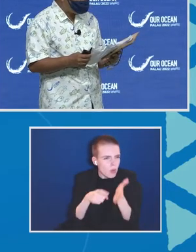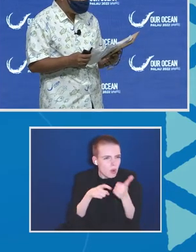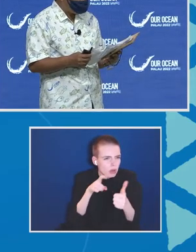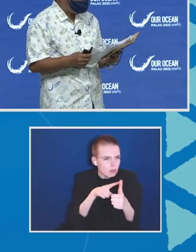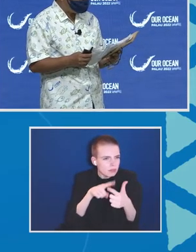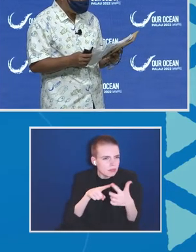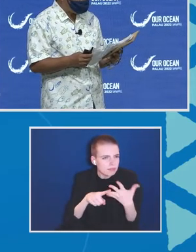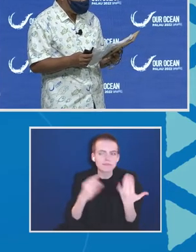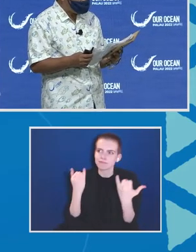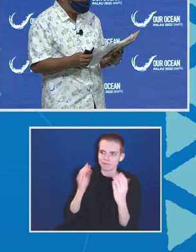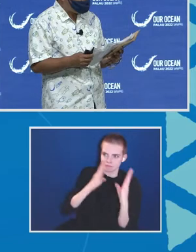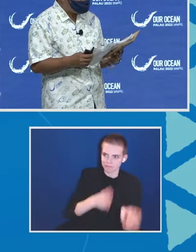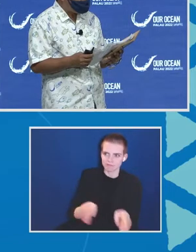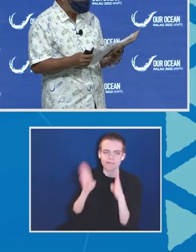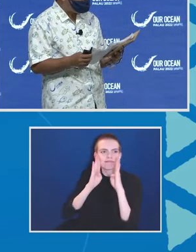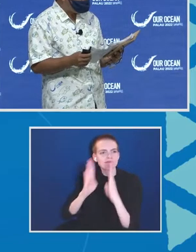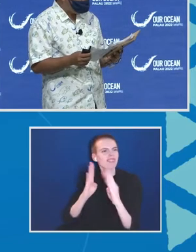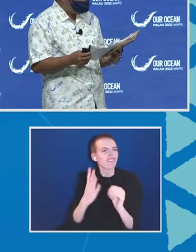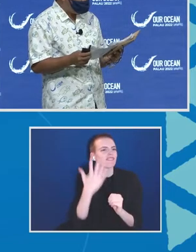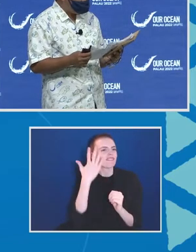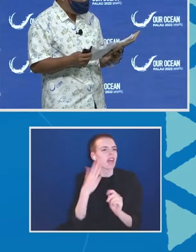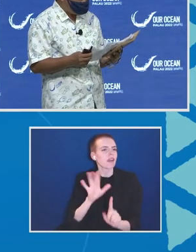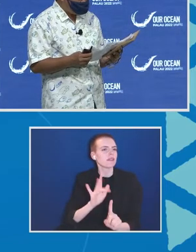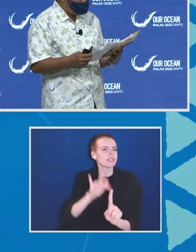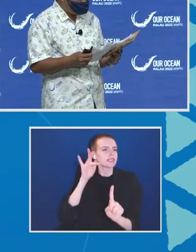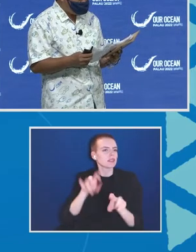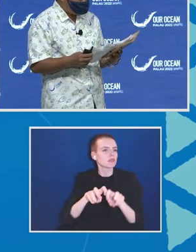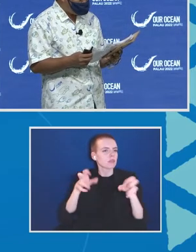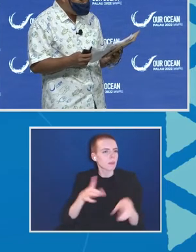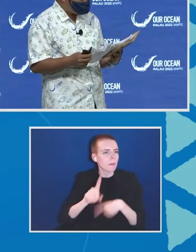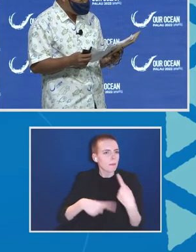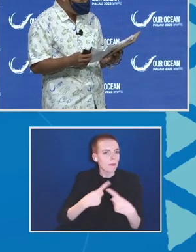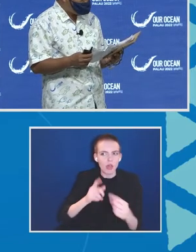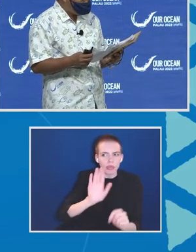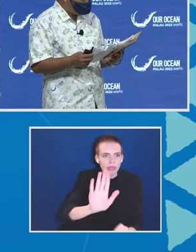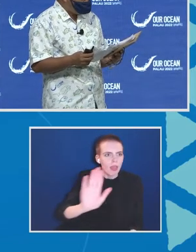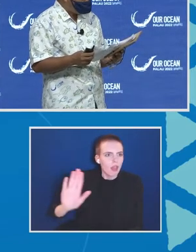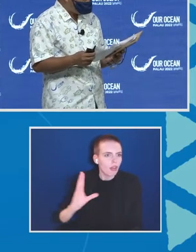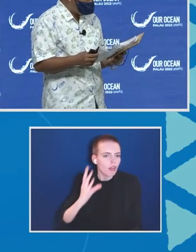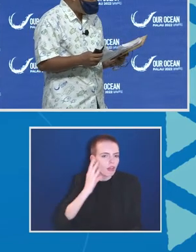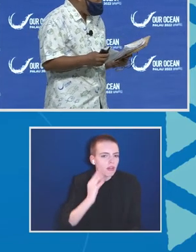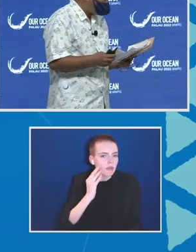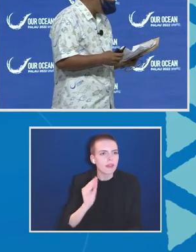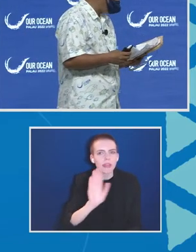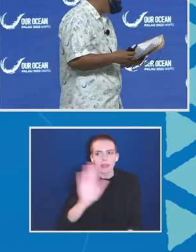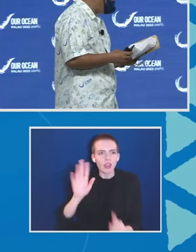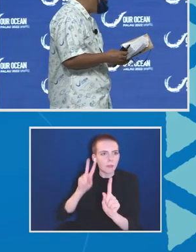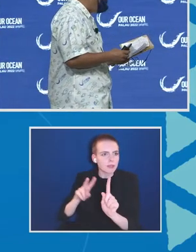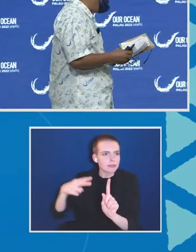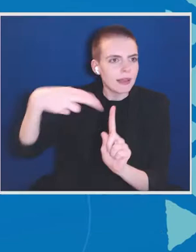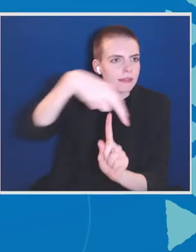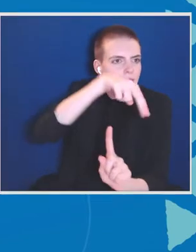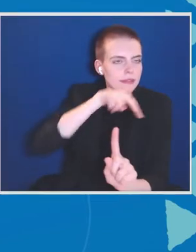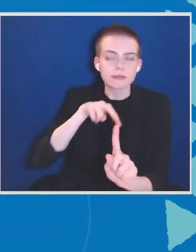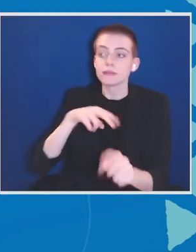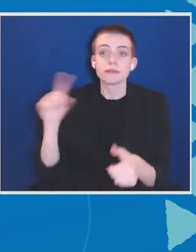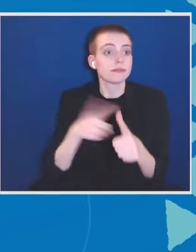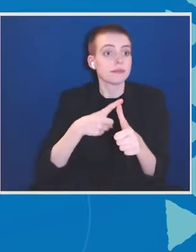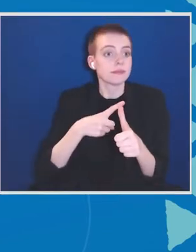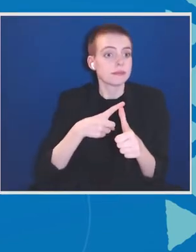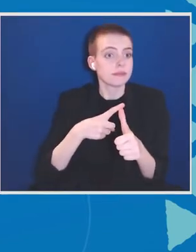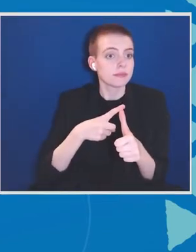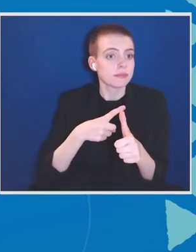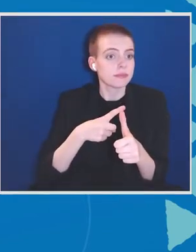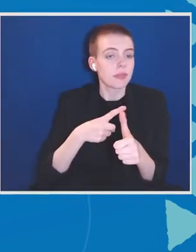panelists on their experiences and perspectives. So at the outset, I'd like to